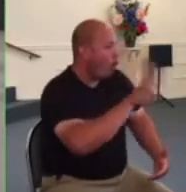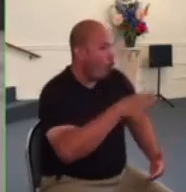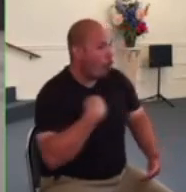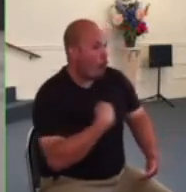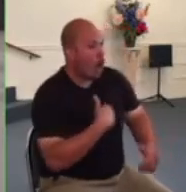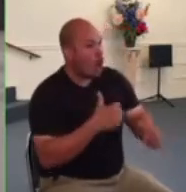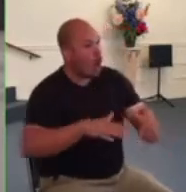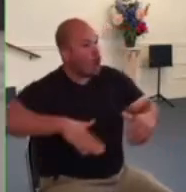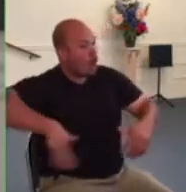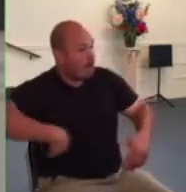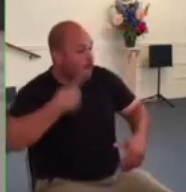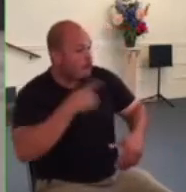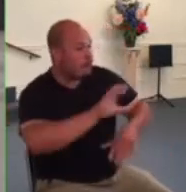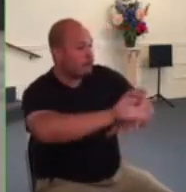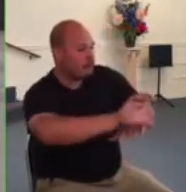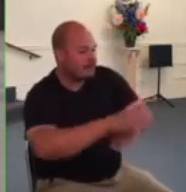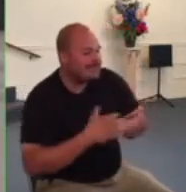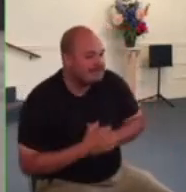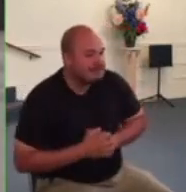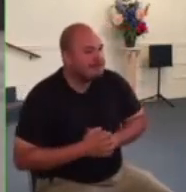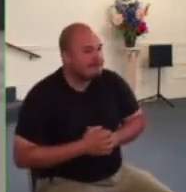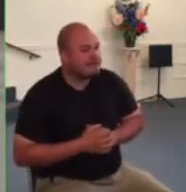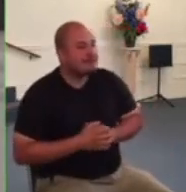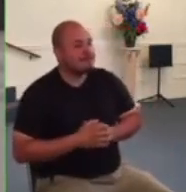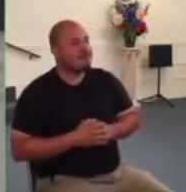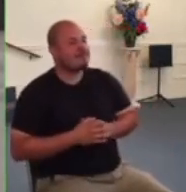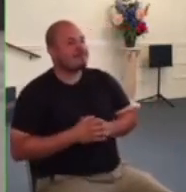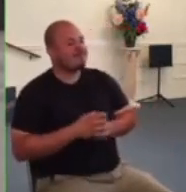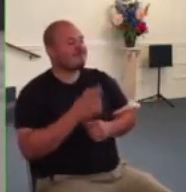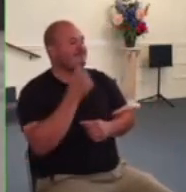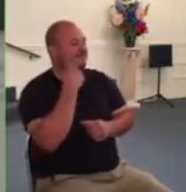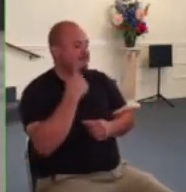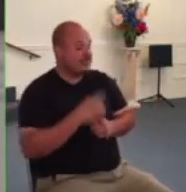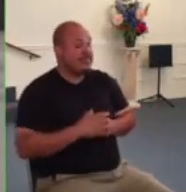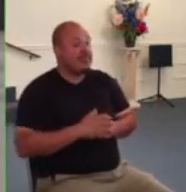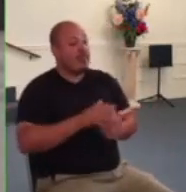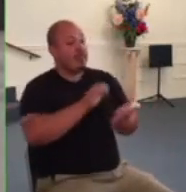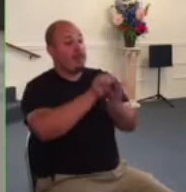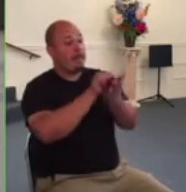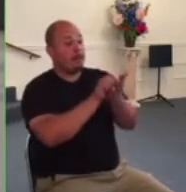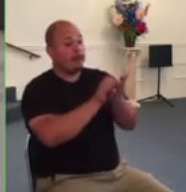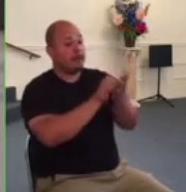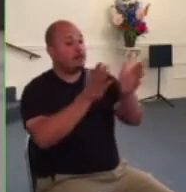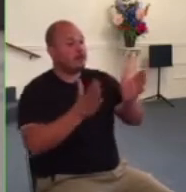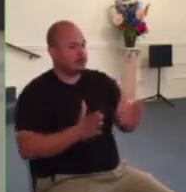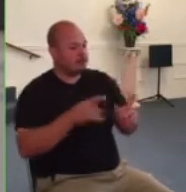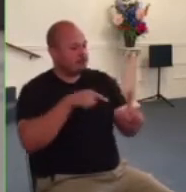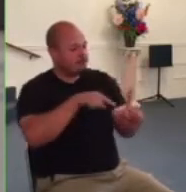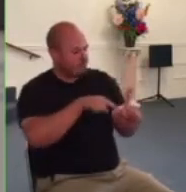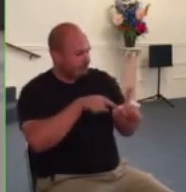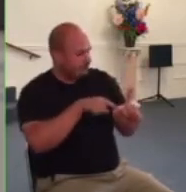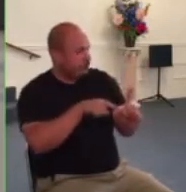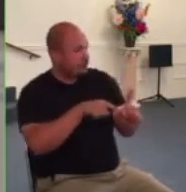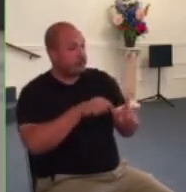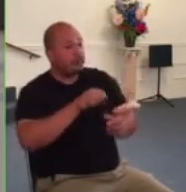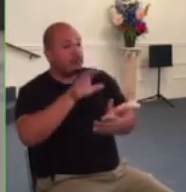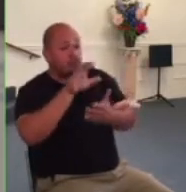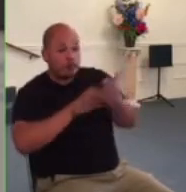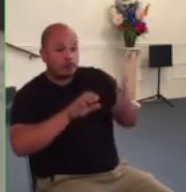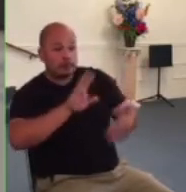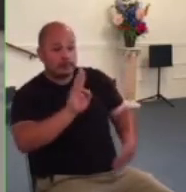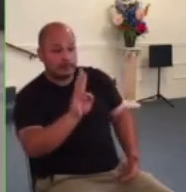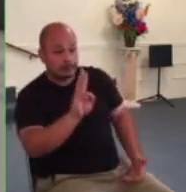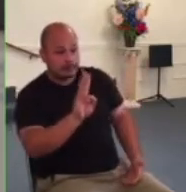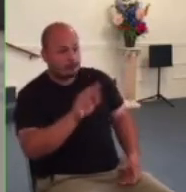in acts chapter 5 the apostles themselves actually refuse to disobey the authorities